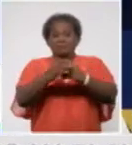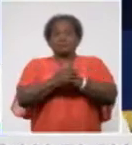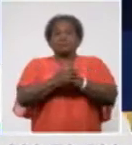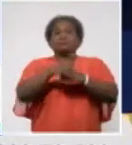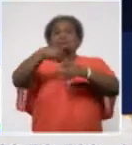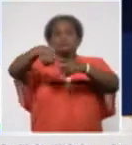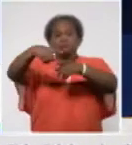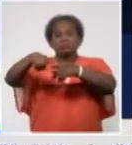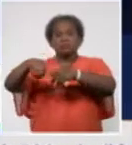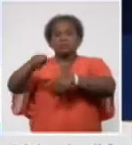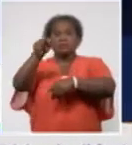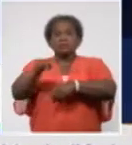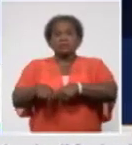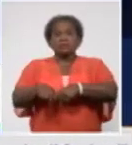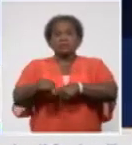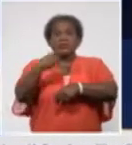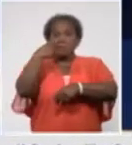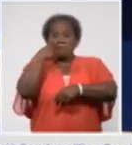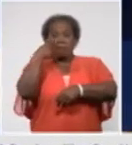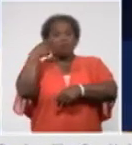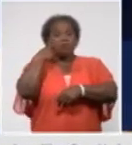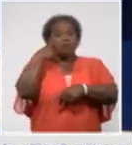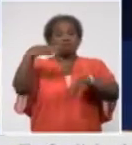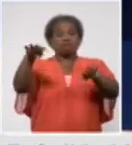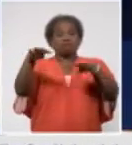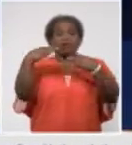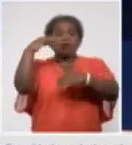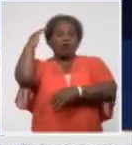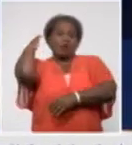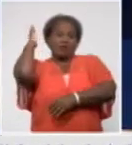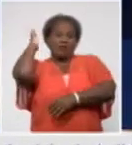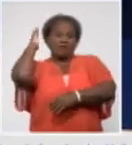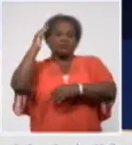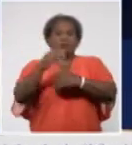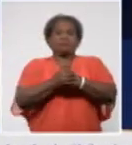and good morning to everyone tuned in to this briefing.